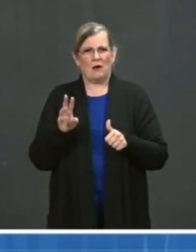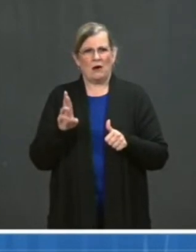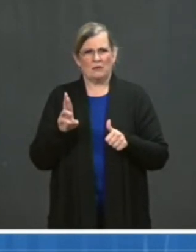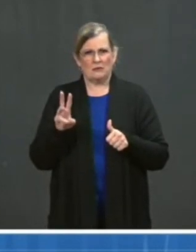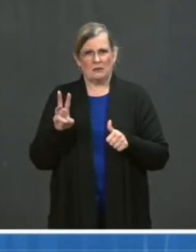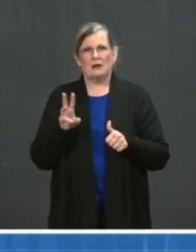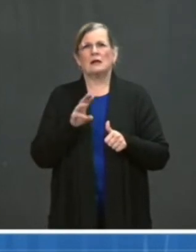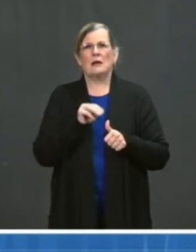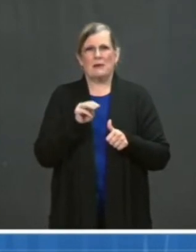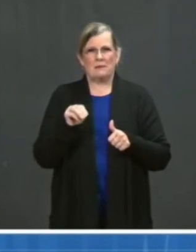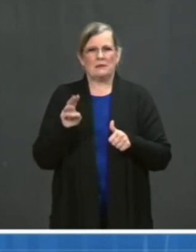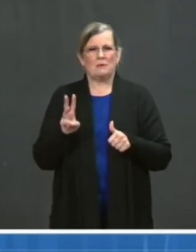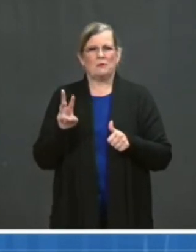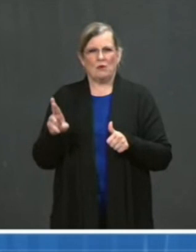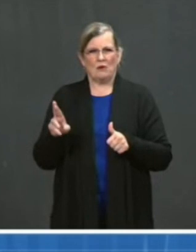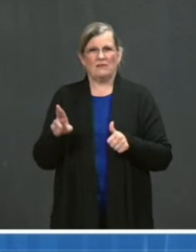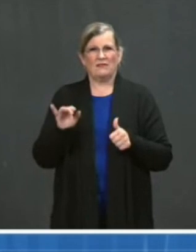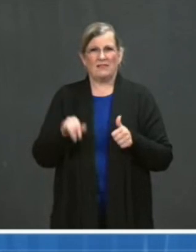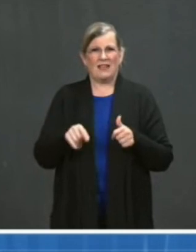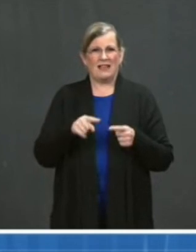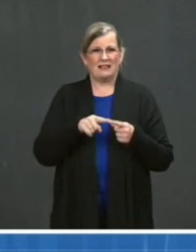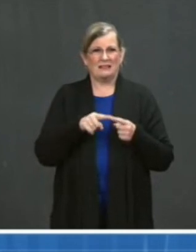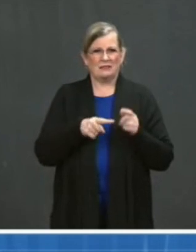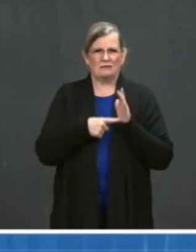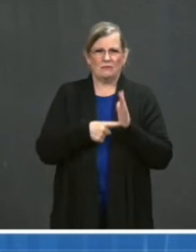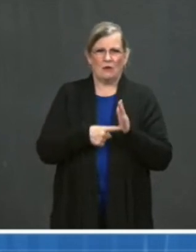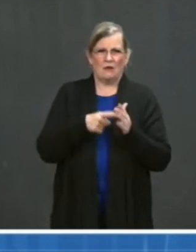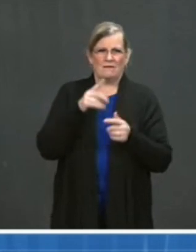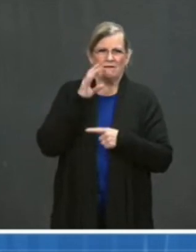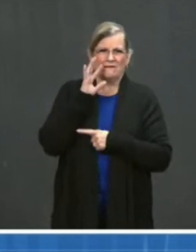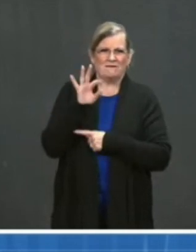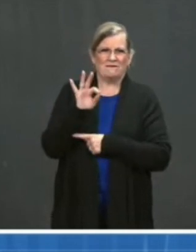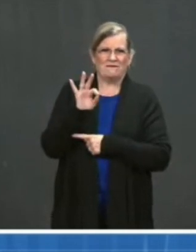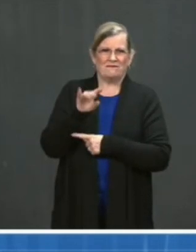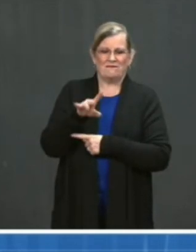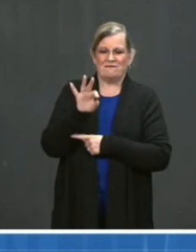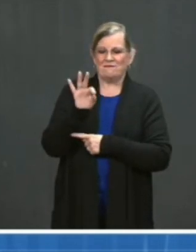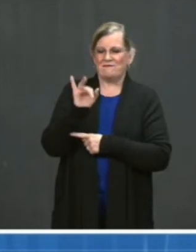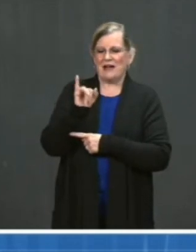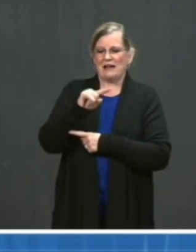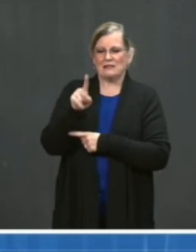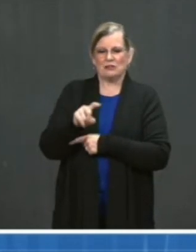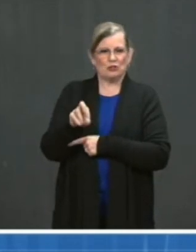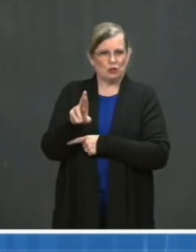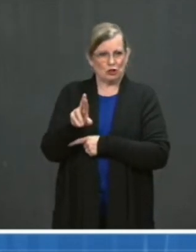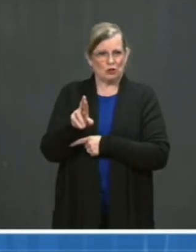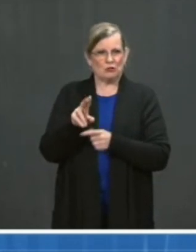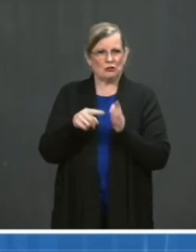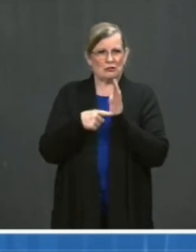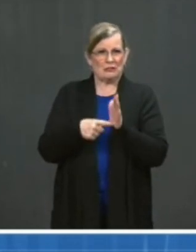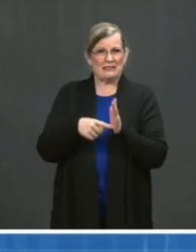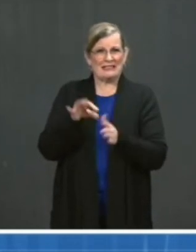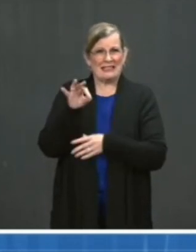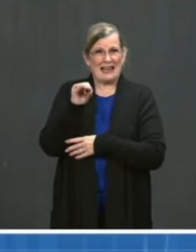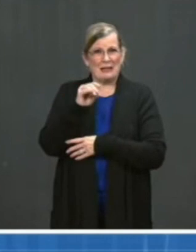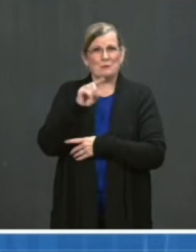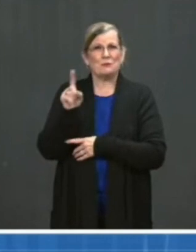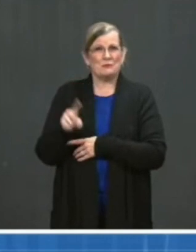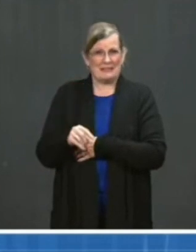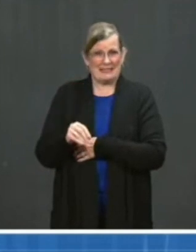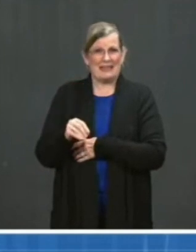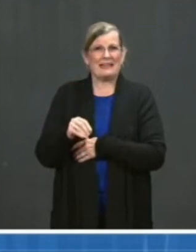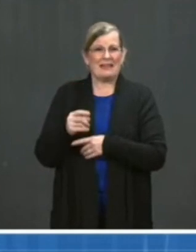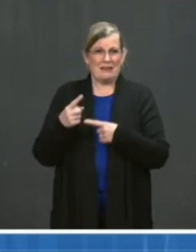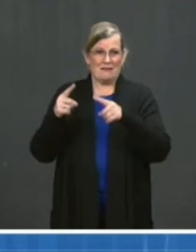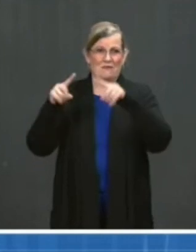and Pfizer continues to show a 90 percent effectiveness in real-world conditions of health workers. Also,